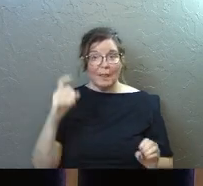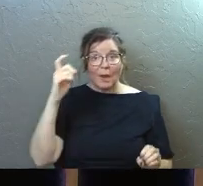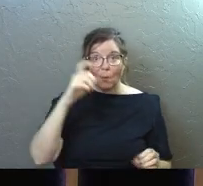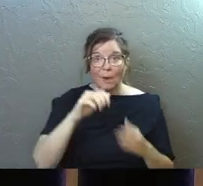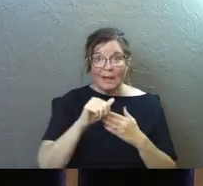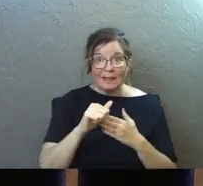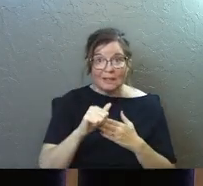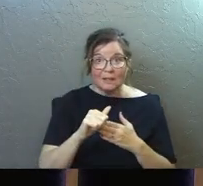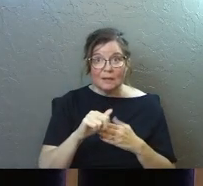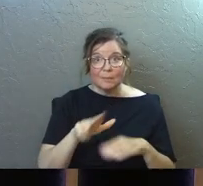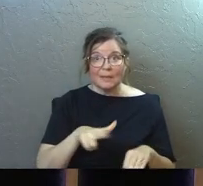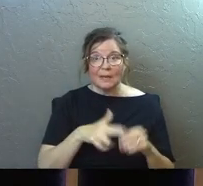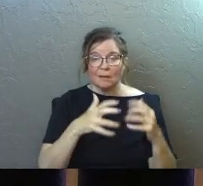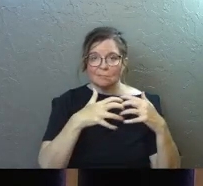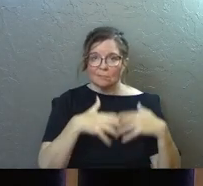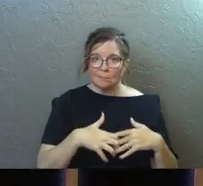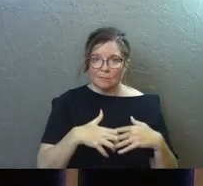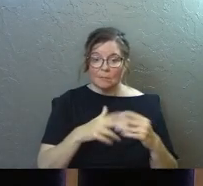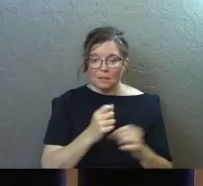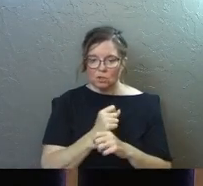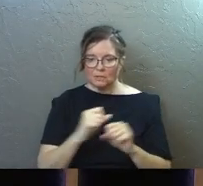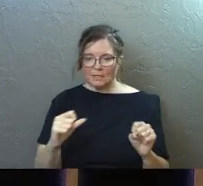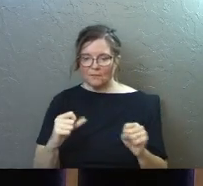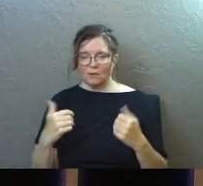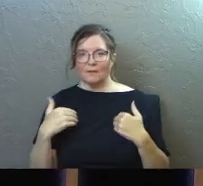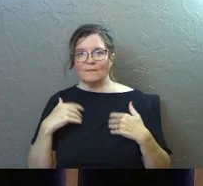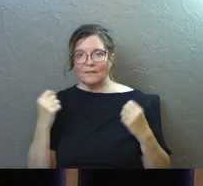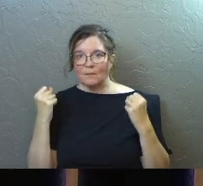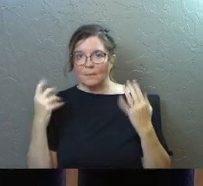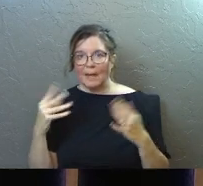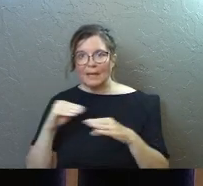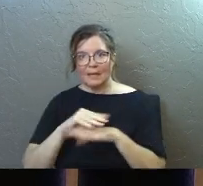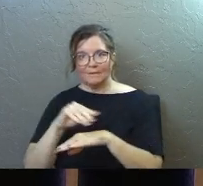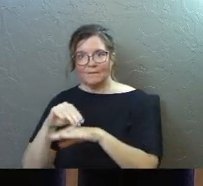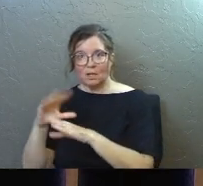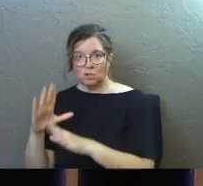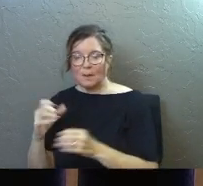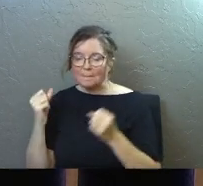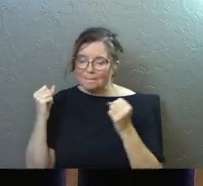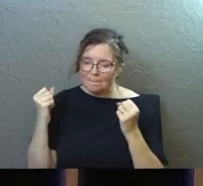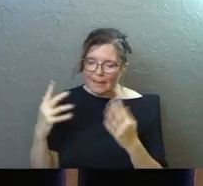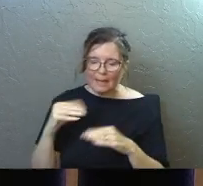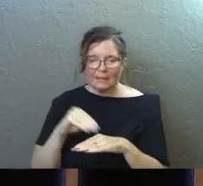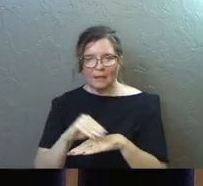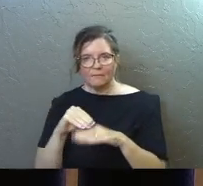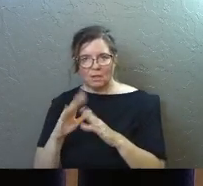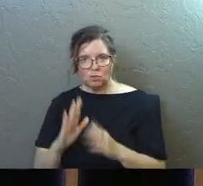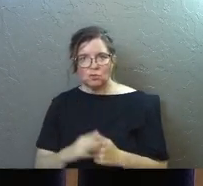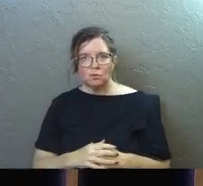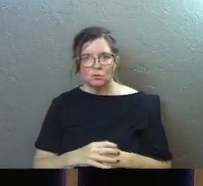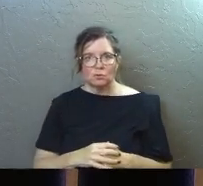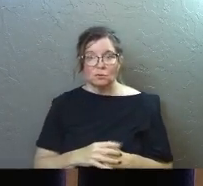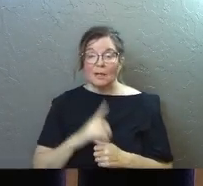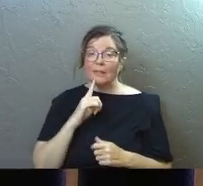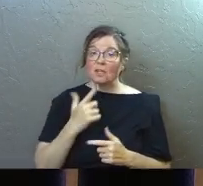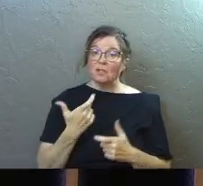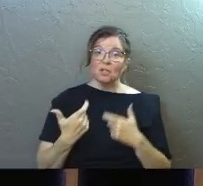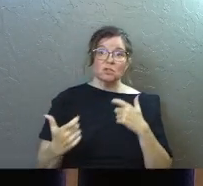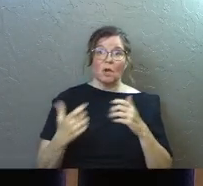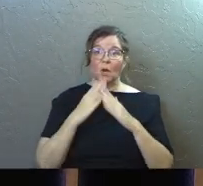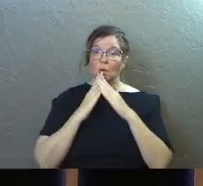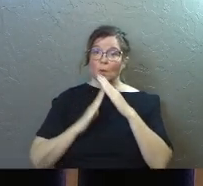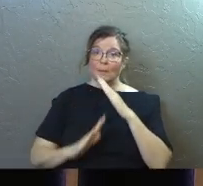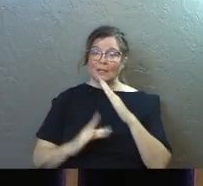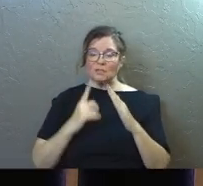falls. But there is safety in having many advisors. Many advisors. There's such a